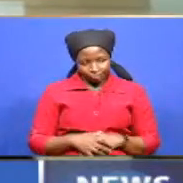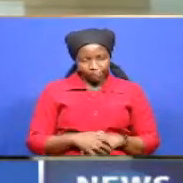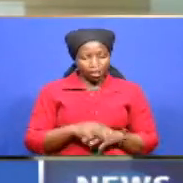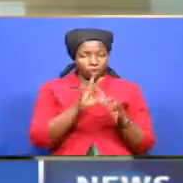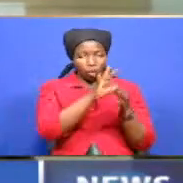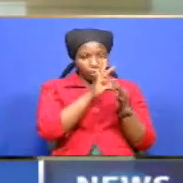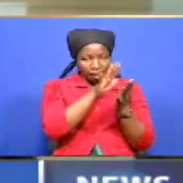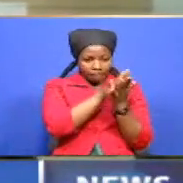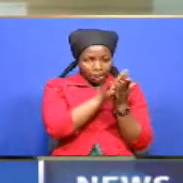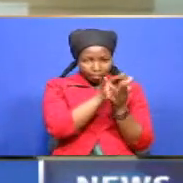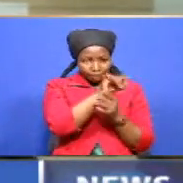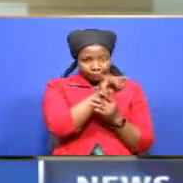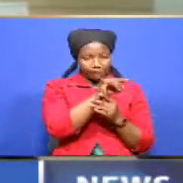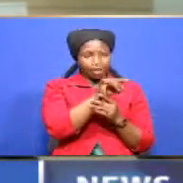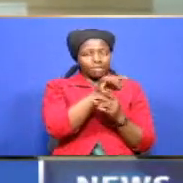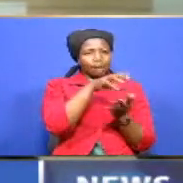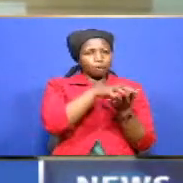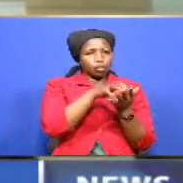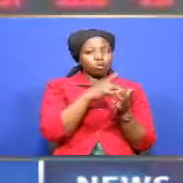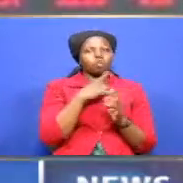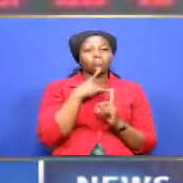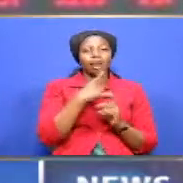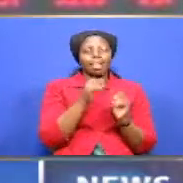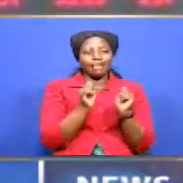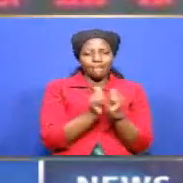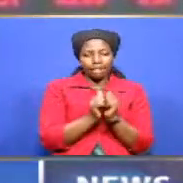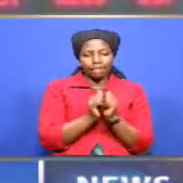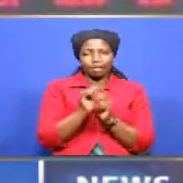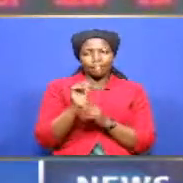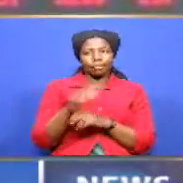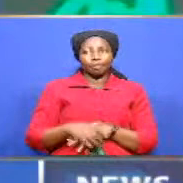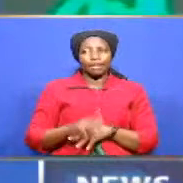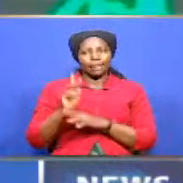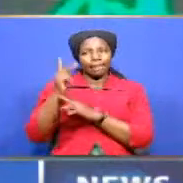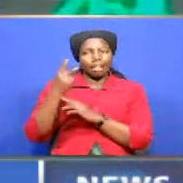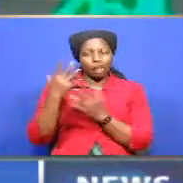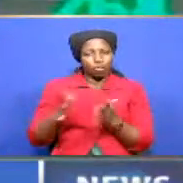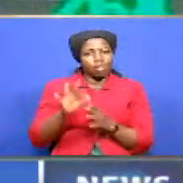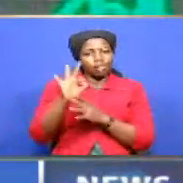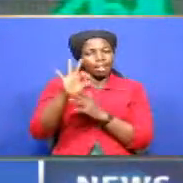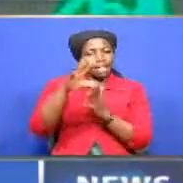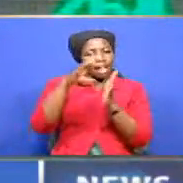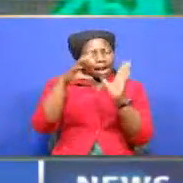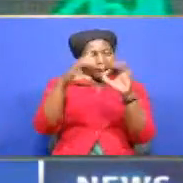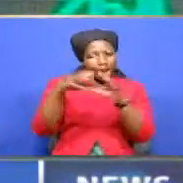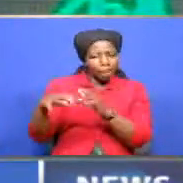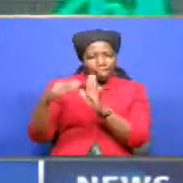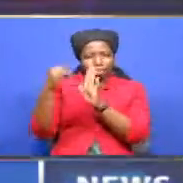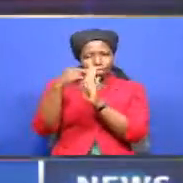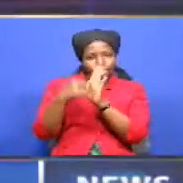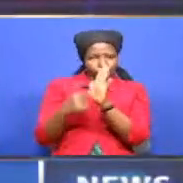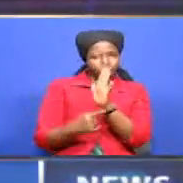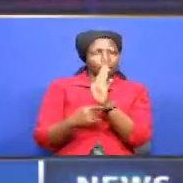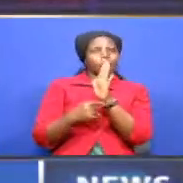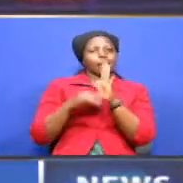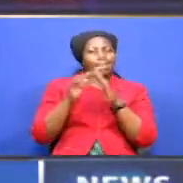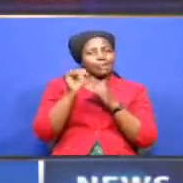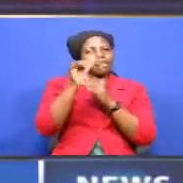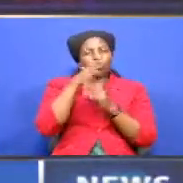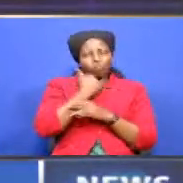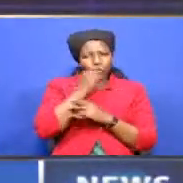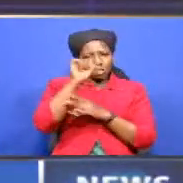bank is ranked position 110 kenya lost three companies in the ranking dominated by south africa and